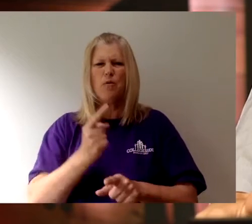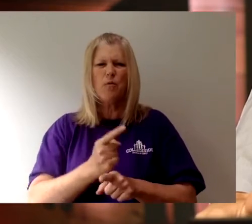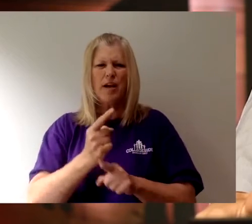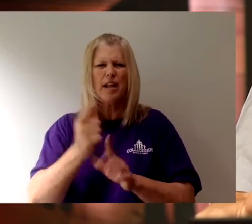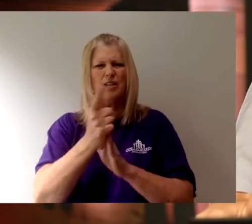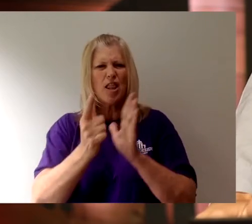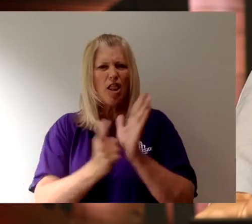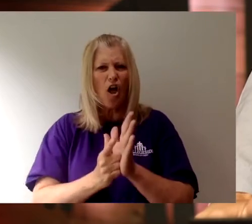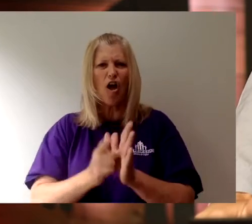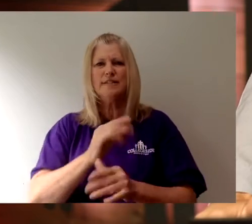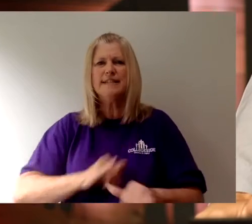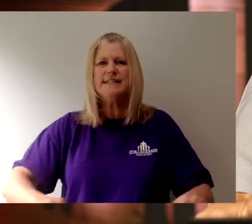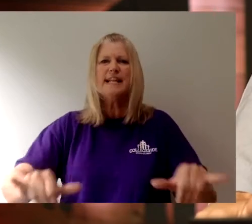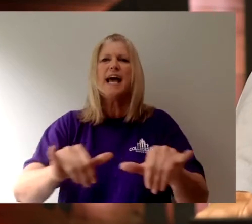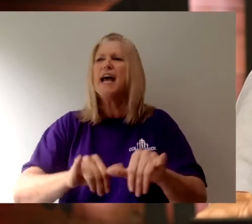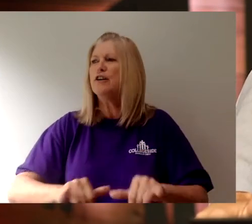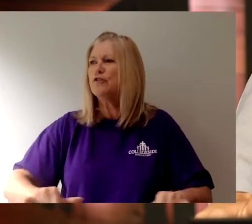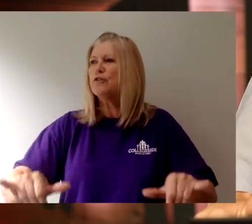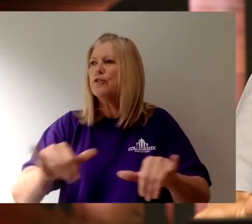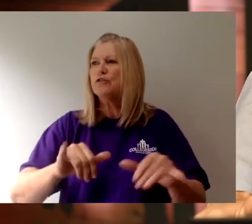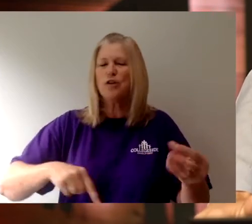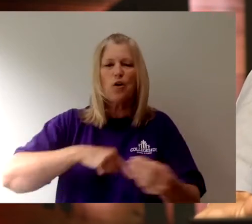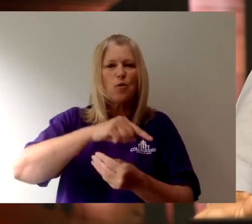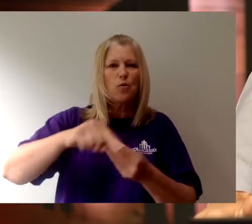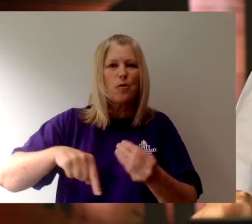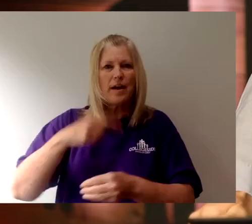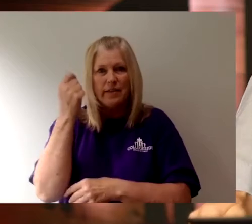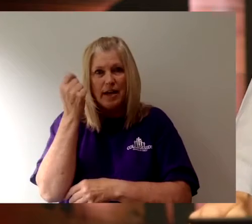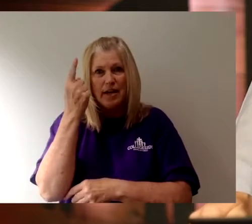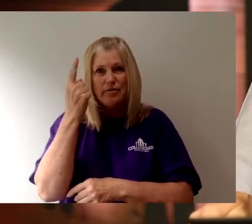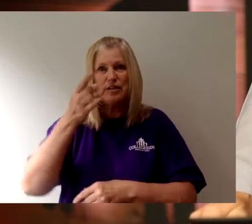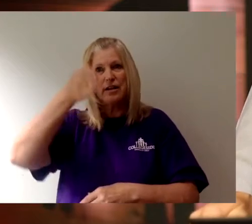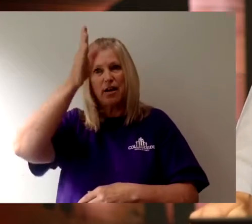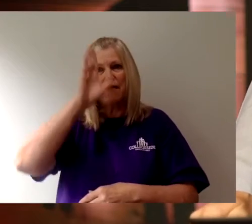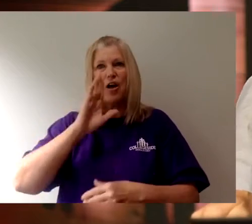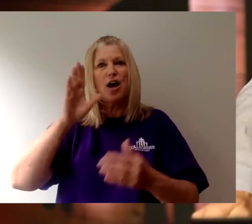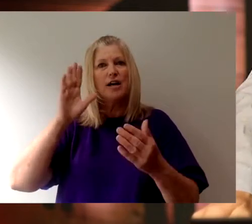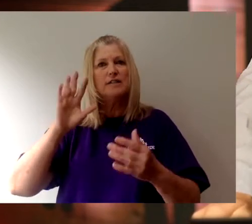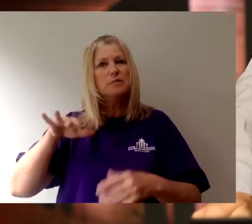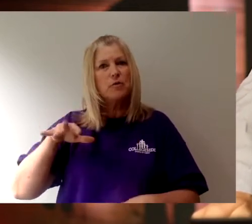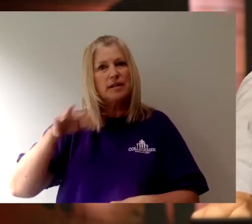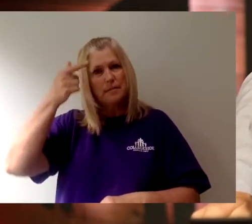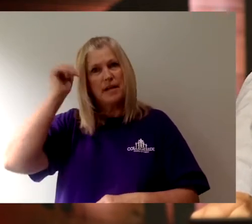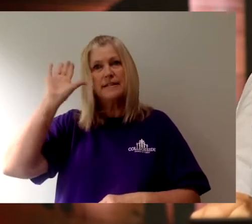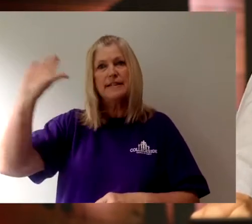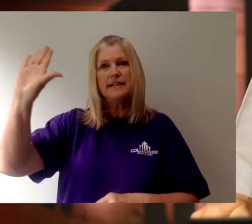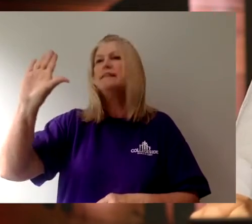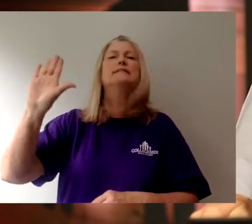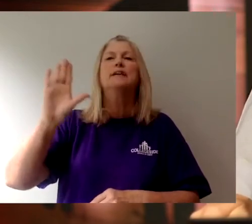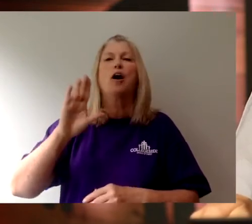laws. There were standards surrounding the careful understanding of God's presence because he's holy.